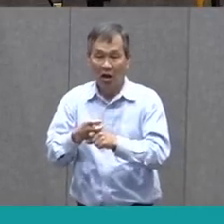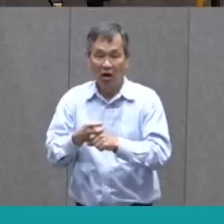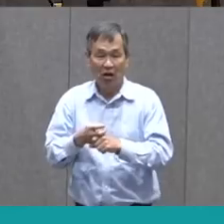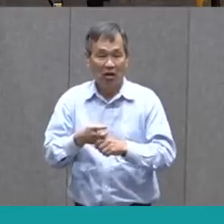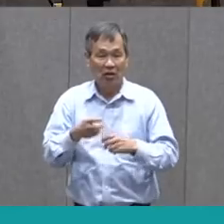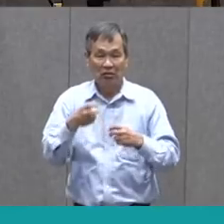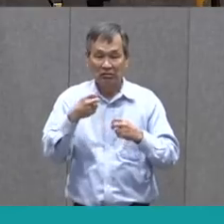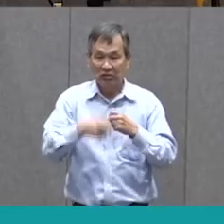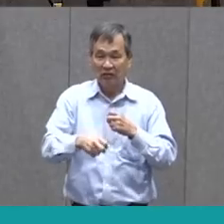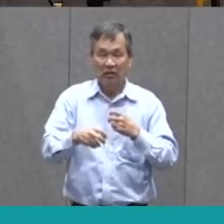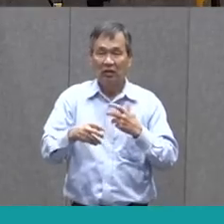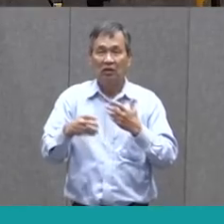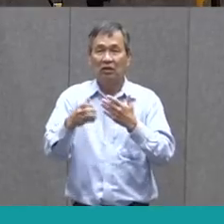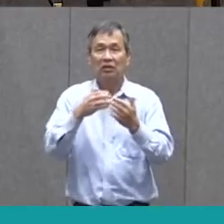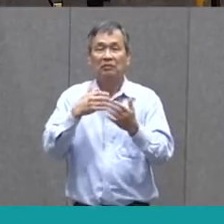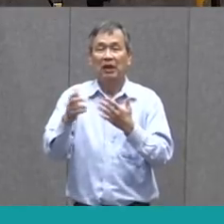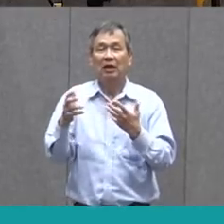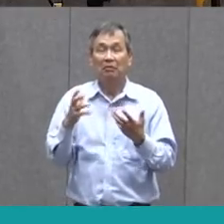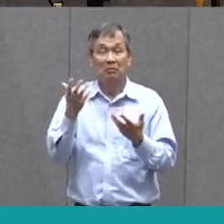maybe messed up the first time.